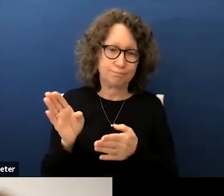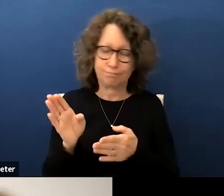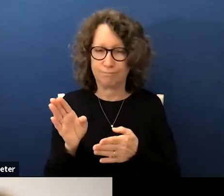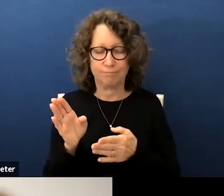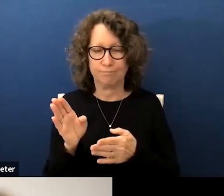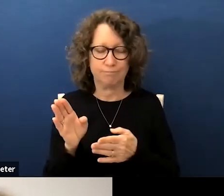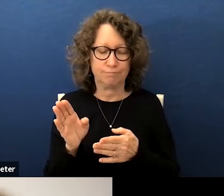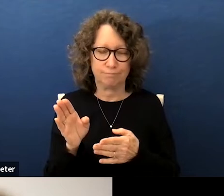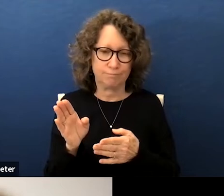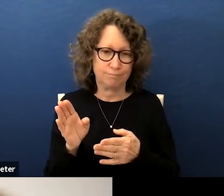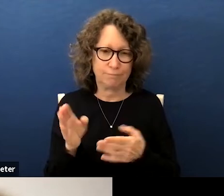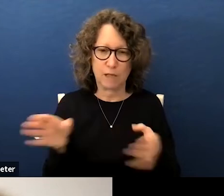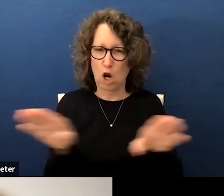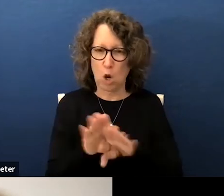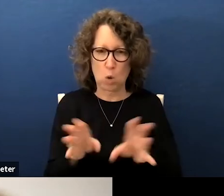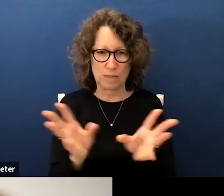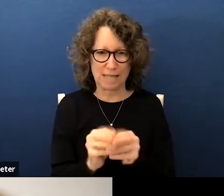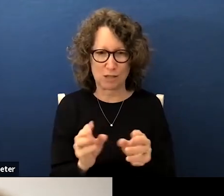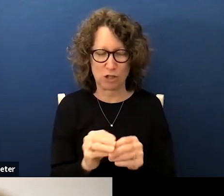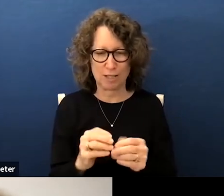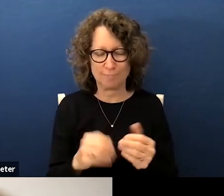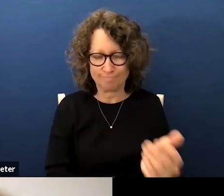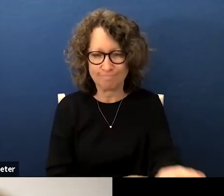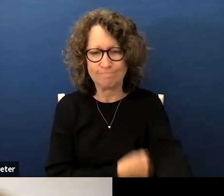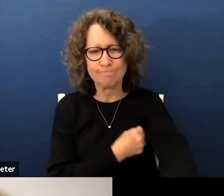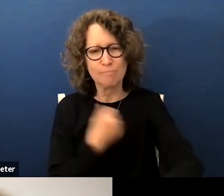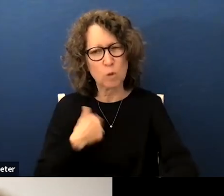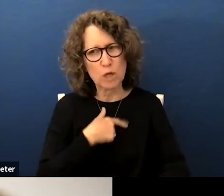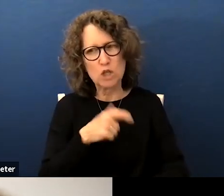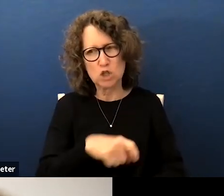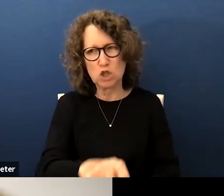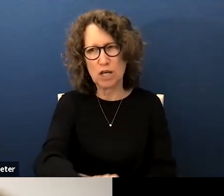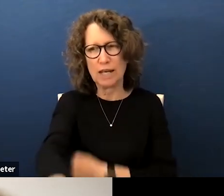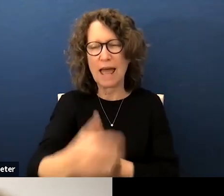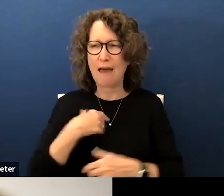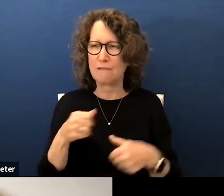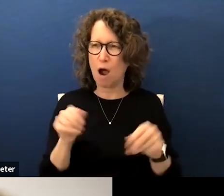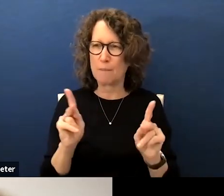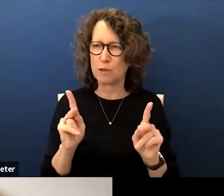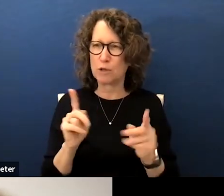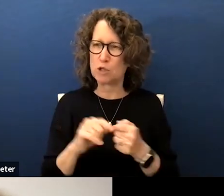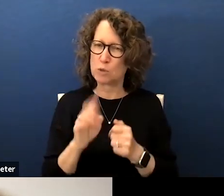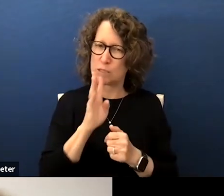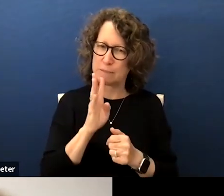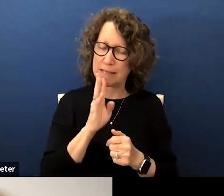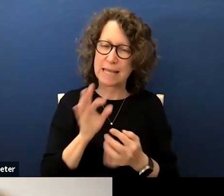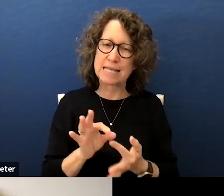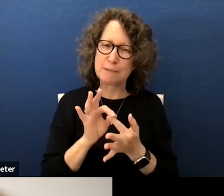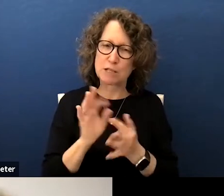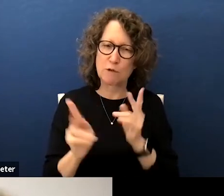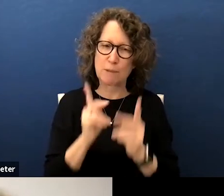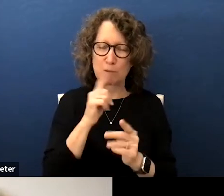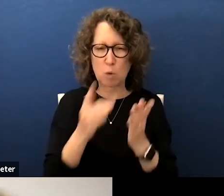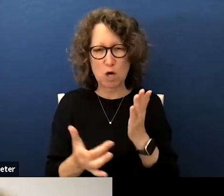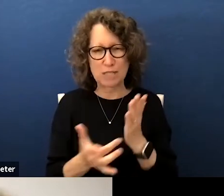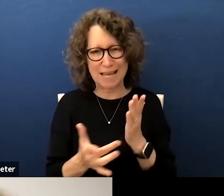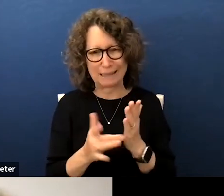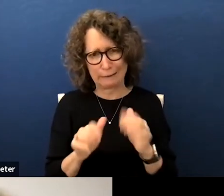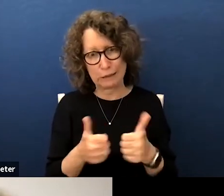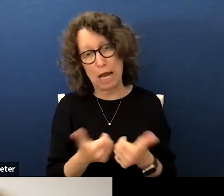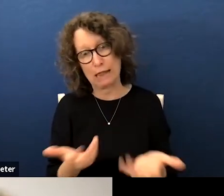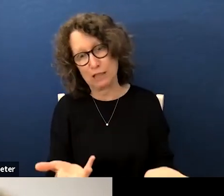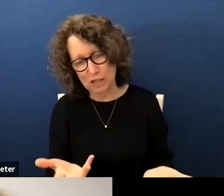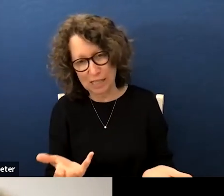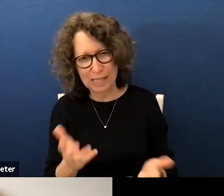closed session um we should have an opportunity to speak especially for people that are technically um challenged